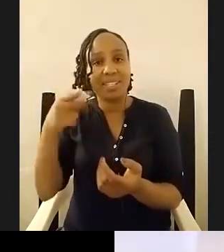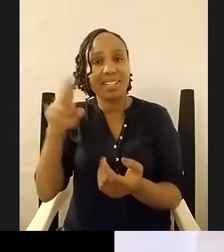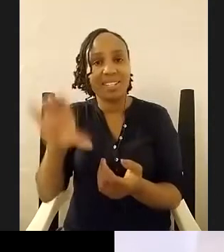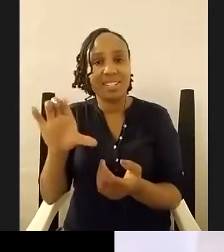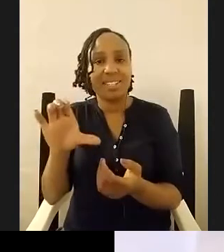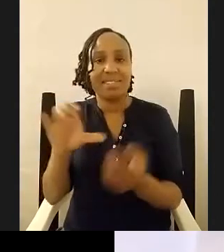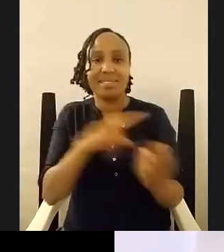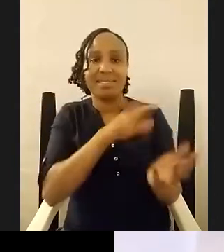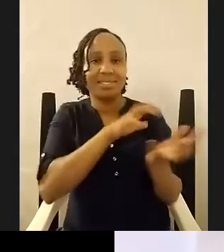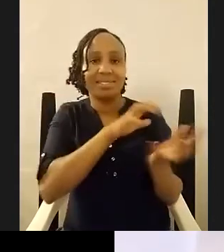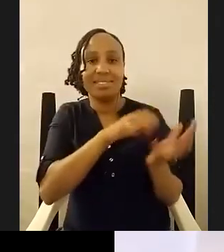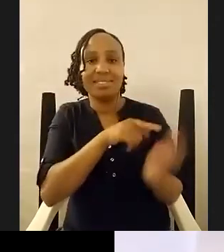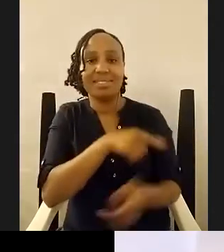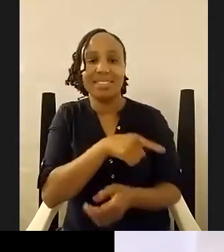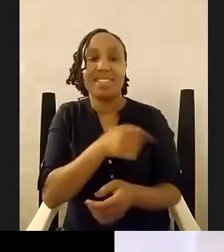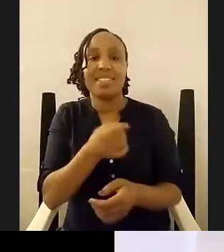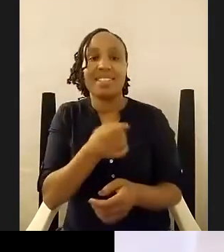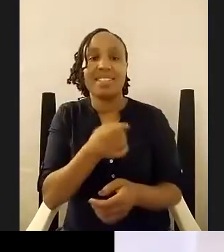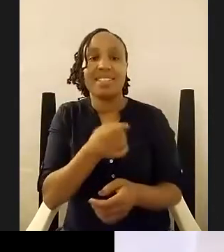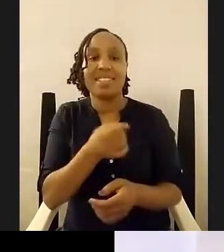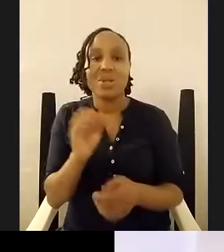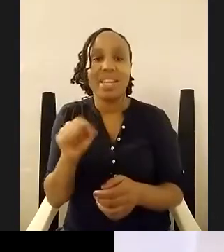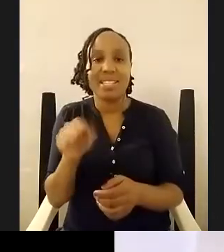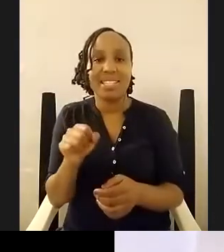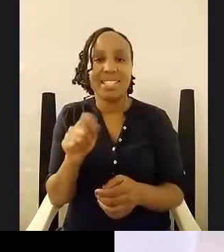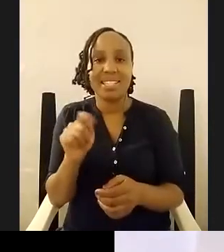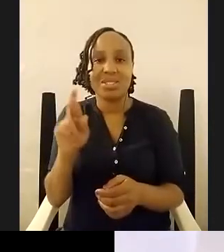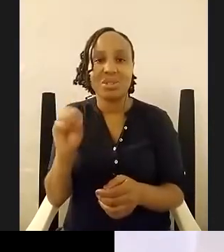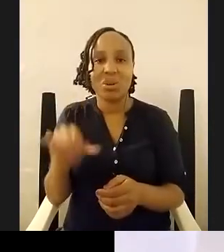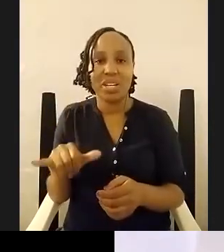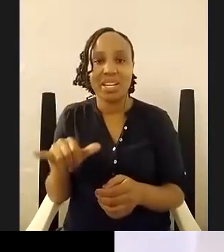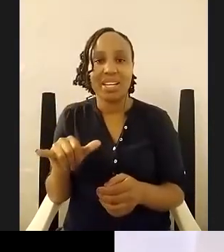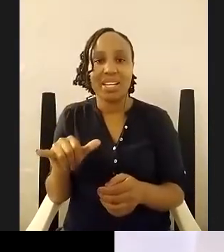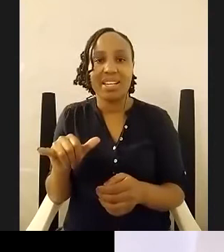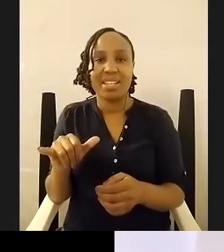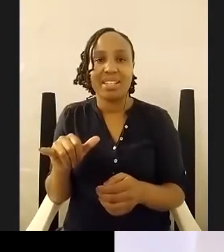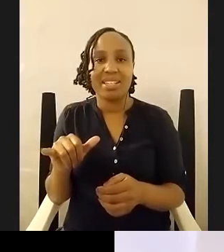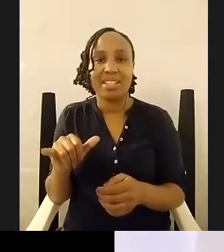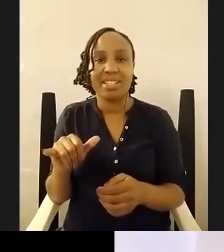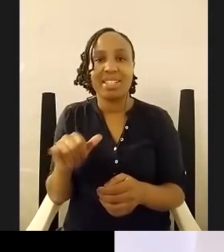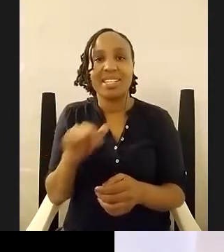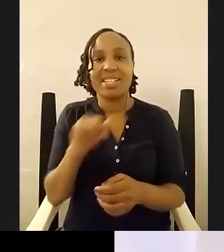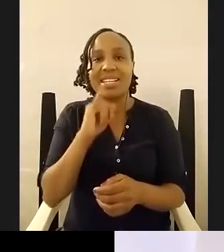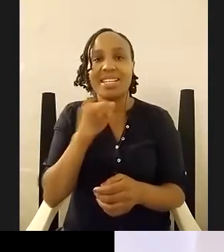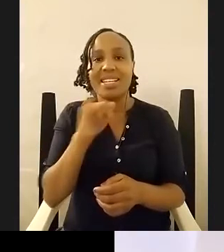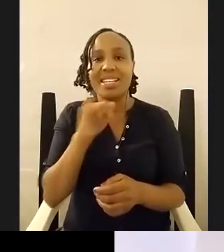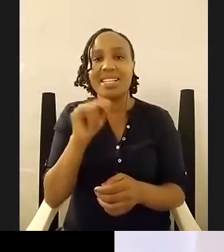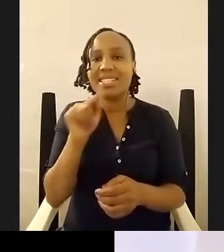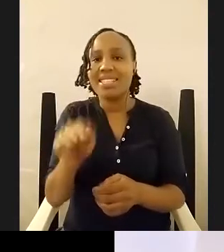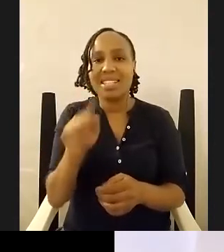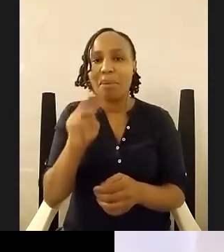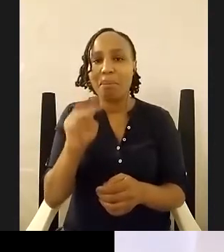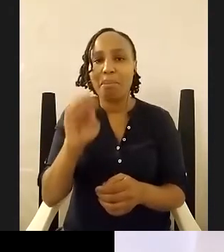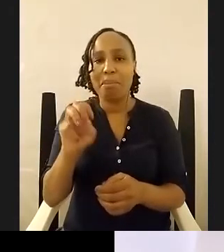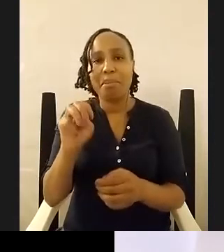let's go is this is this is this a memoir disguised as a novel or you